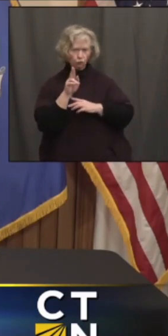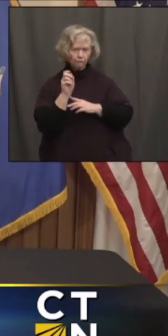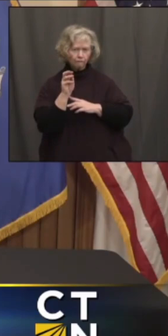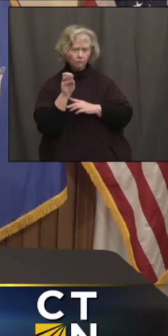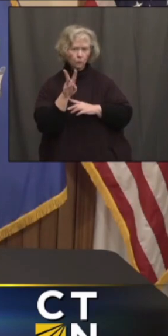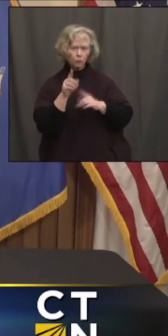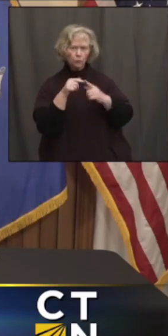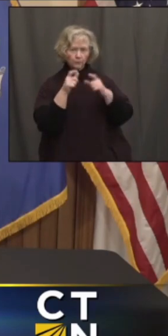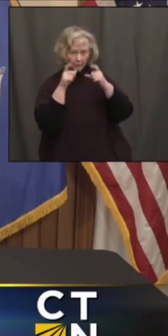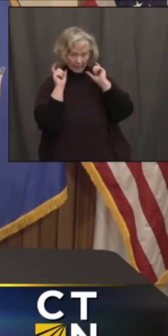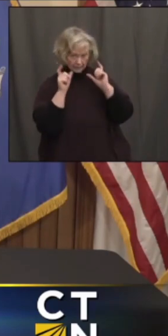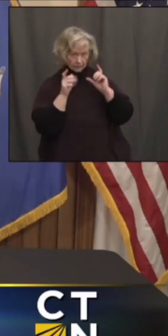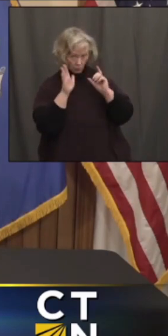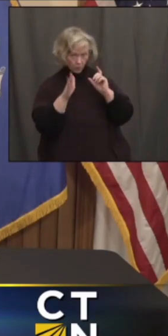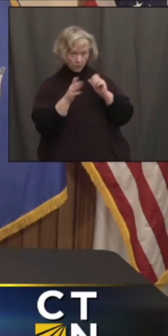masks?